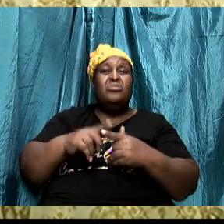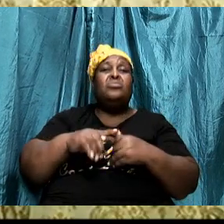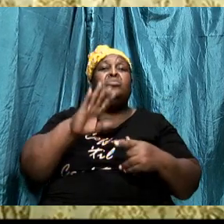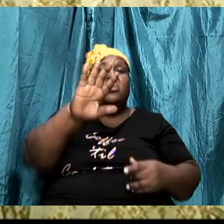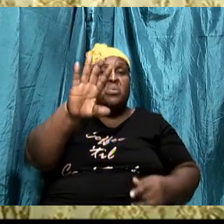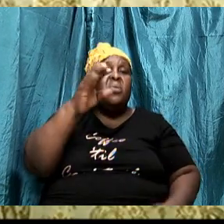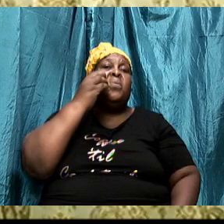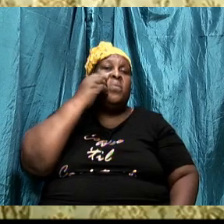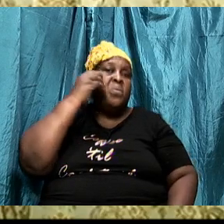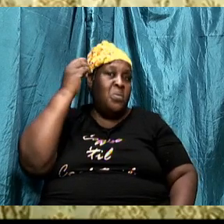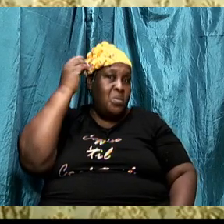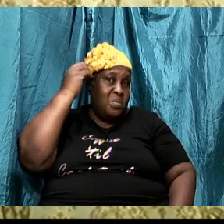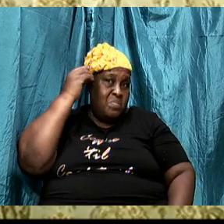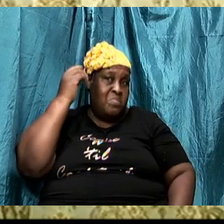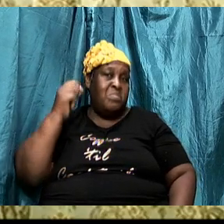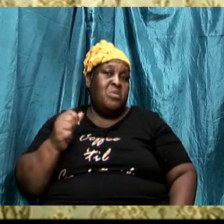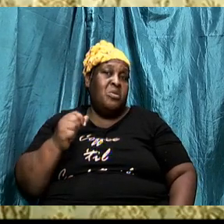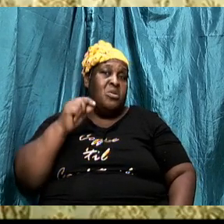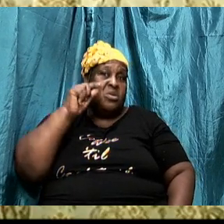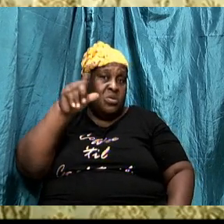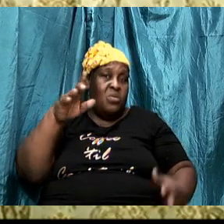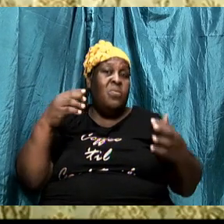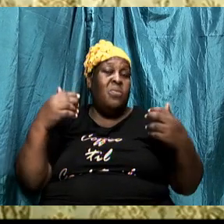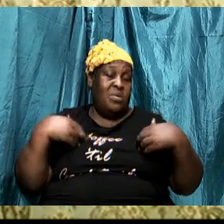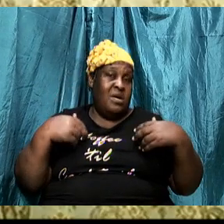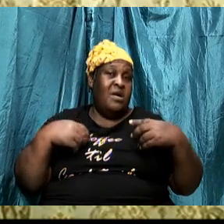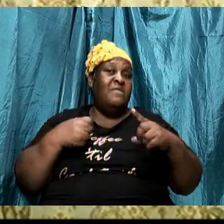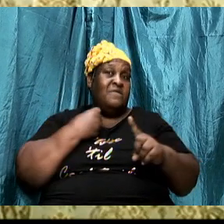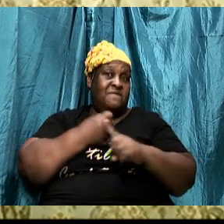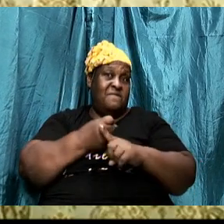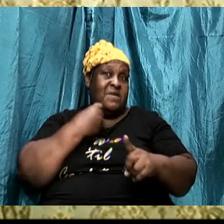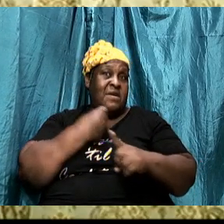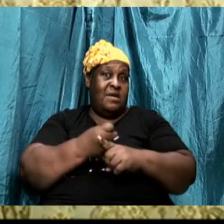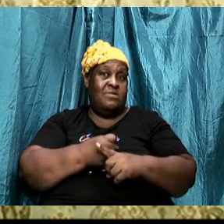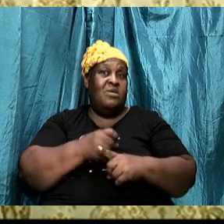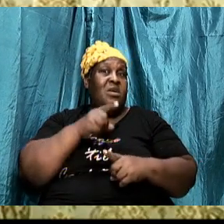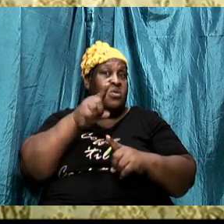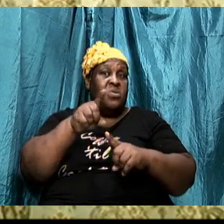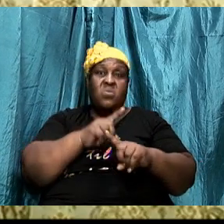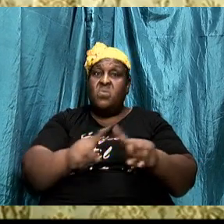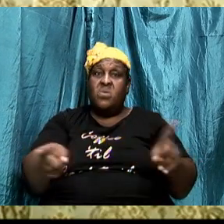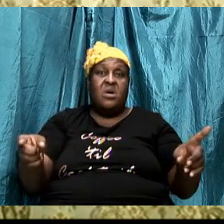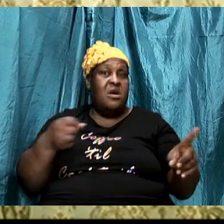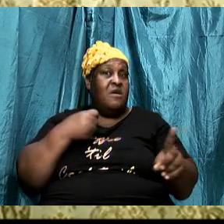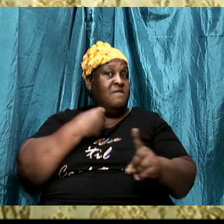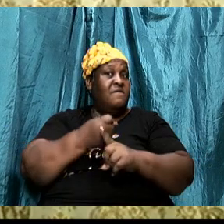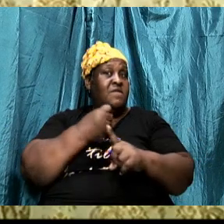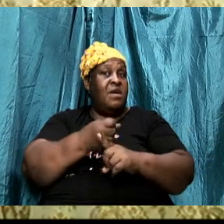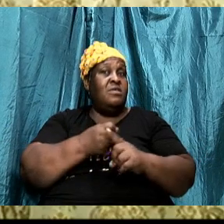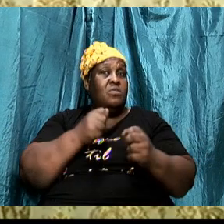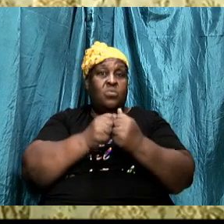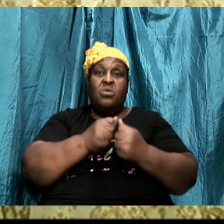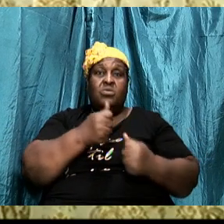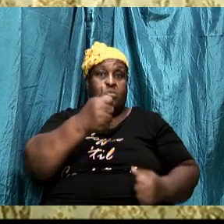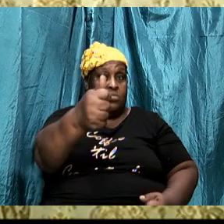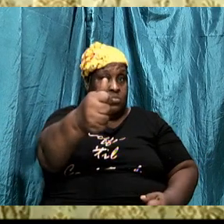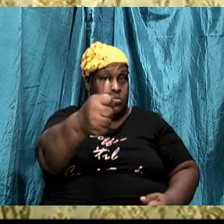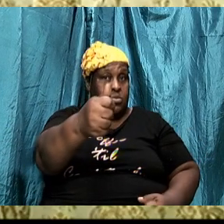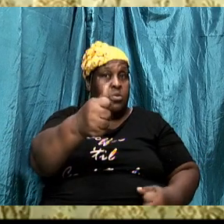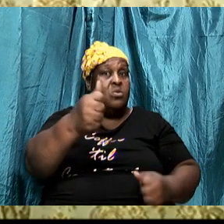that you have got to fight and you cannot fight fight with your own strength. You've got to